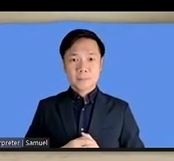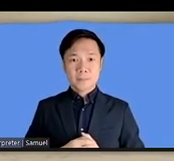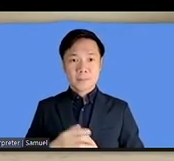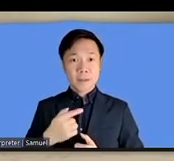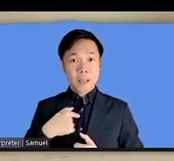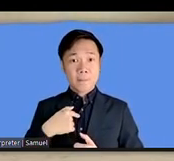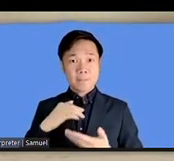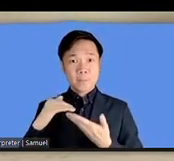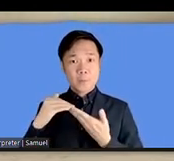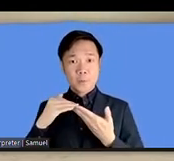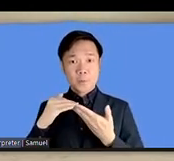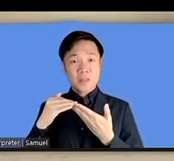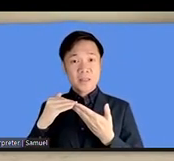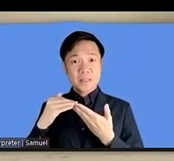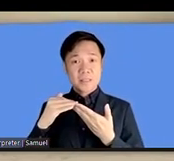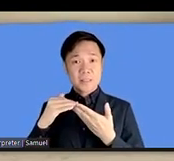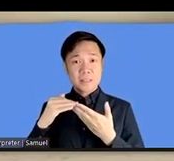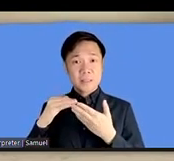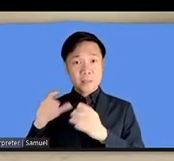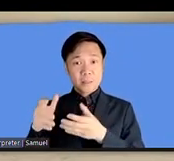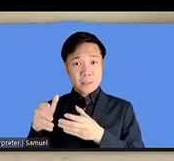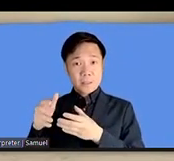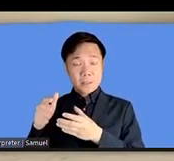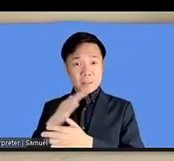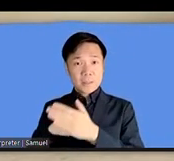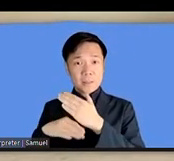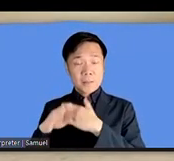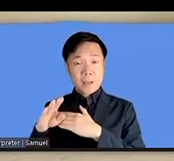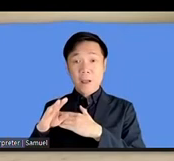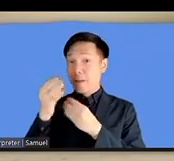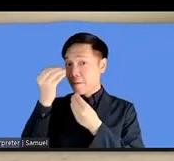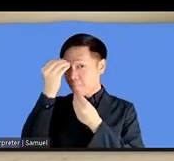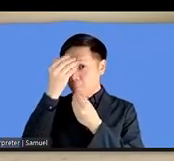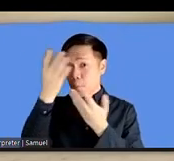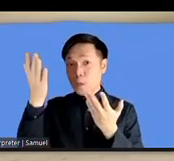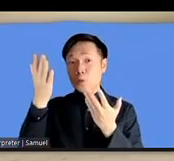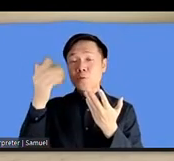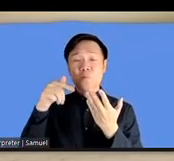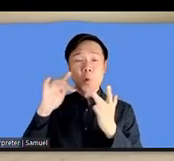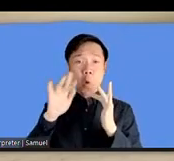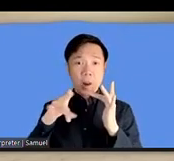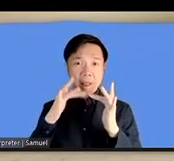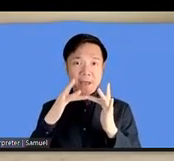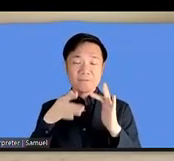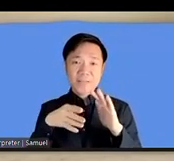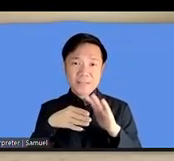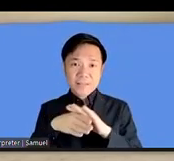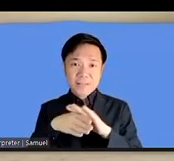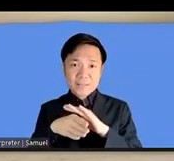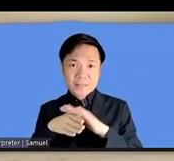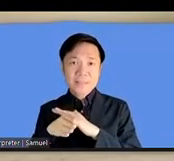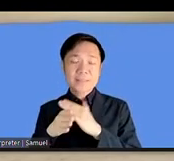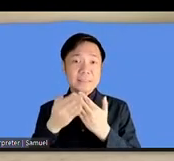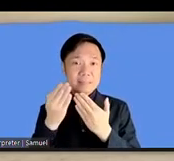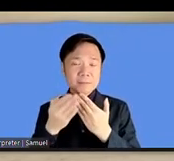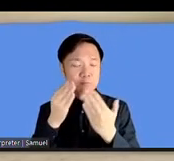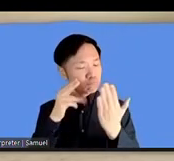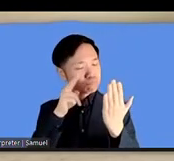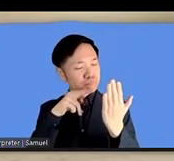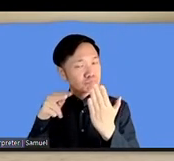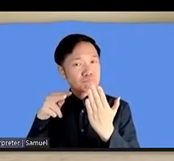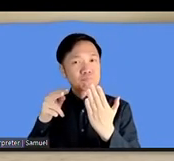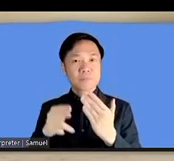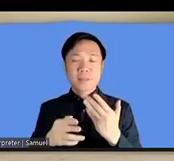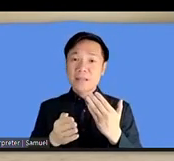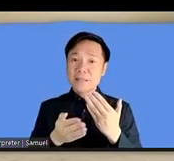so basically i'm looking for information online that's clear easy to access and so on uh easy login